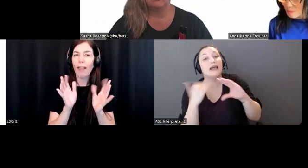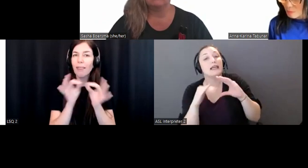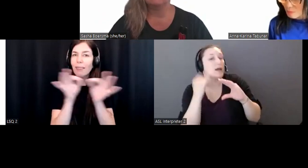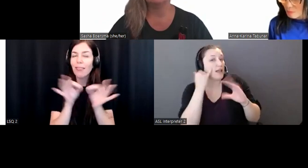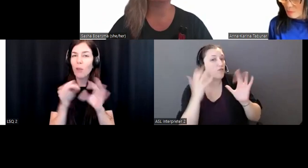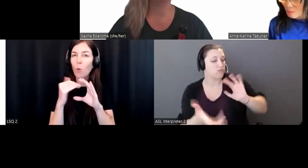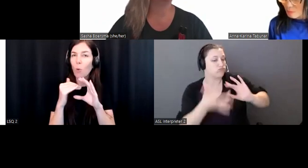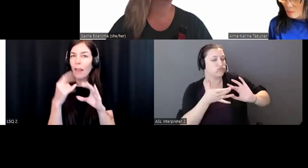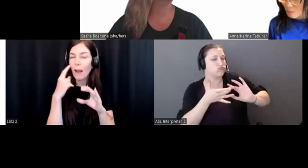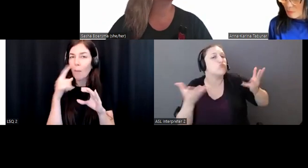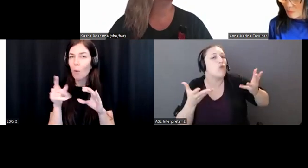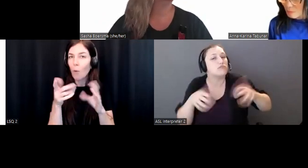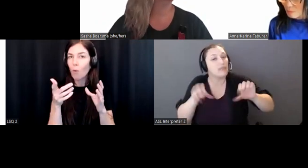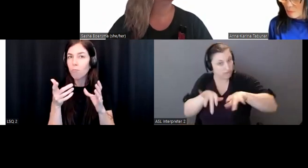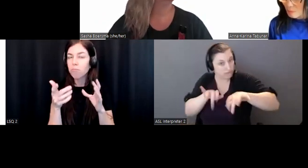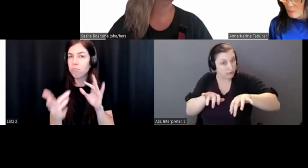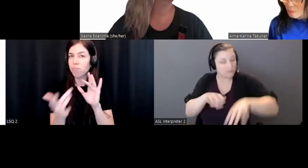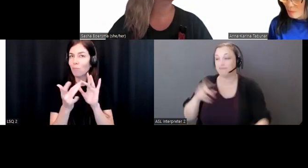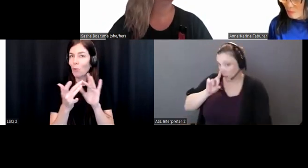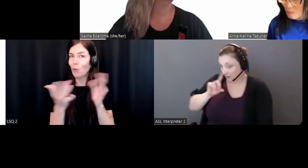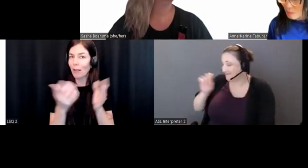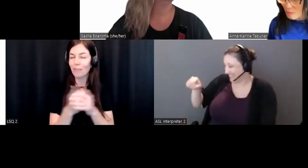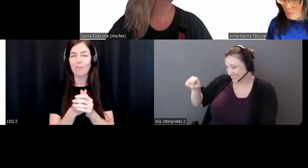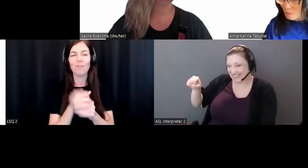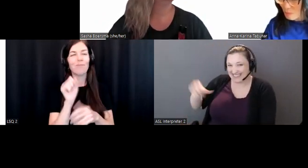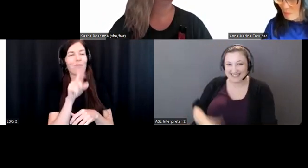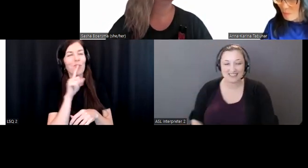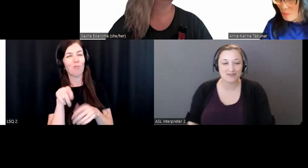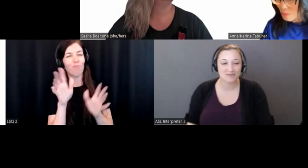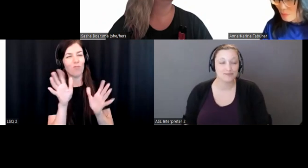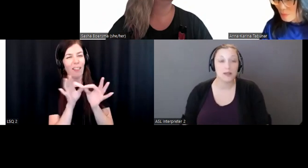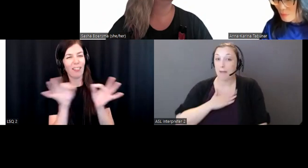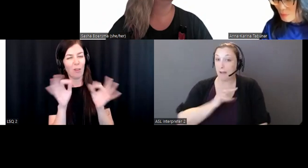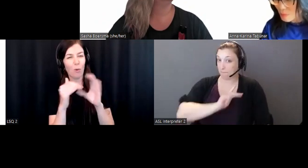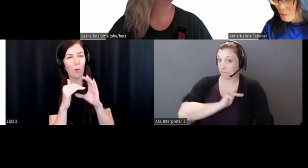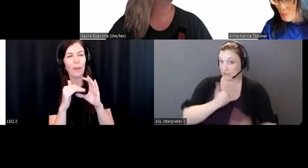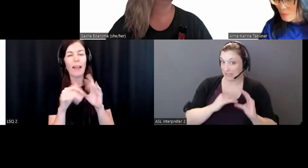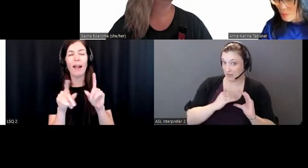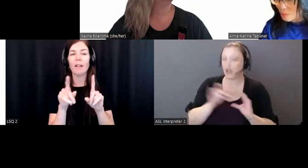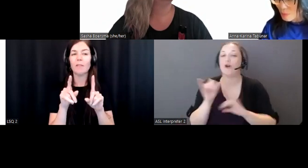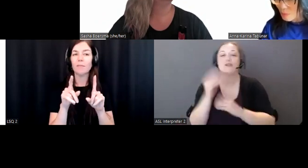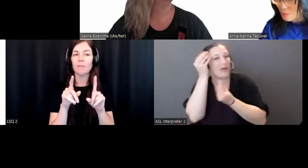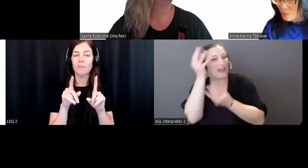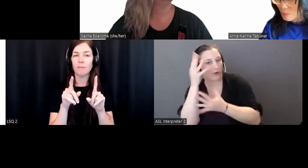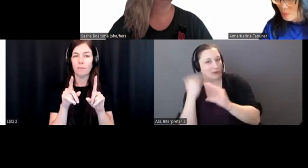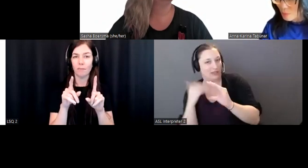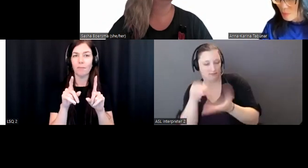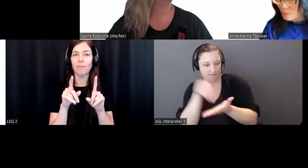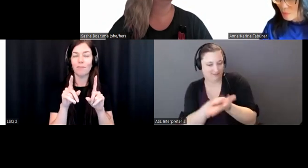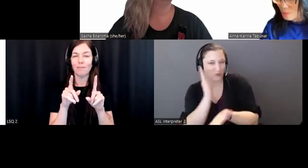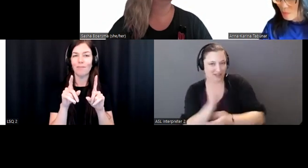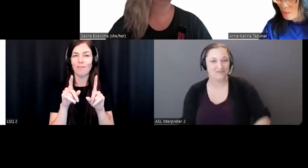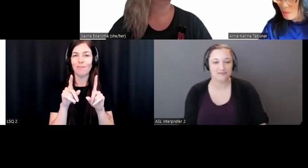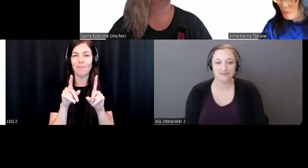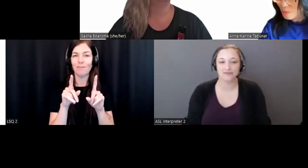to get in touch. Yes, definitely. So, I'll put my personal one and there will be an info one as well. Perfect.